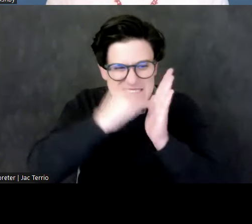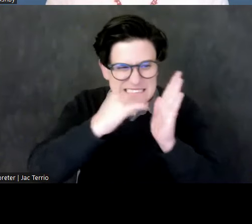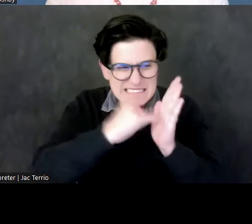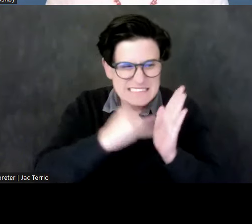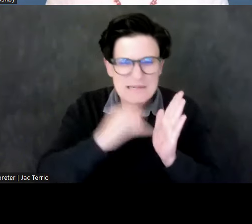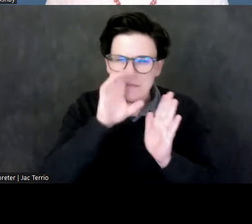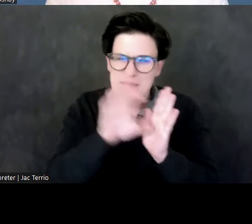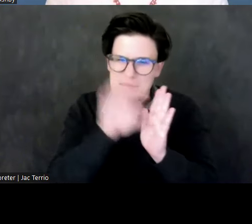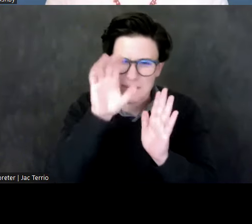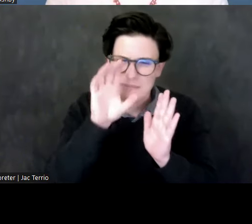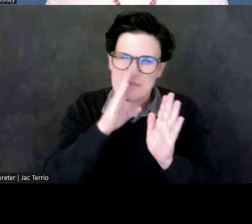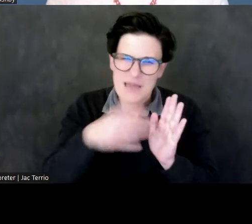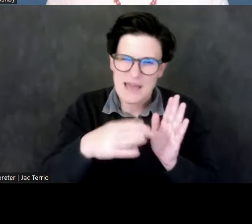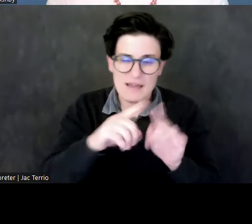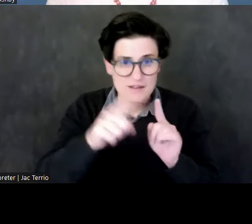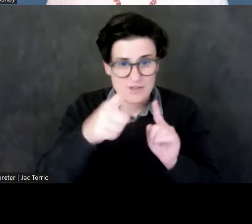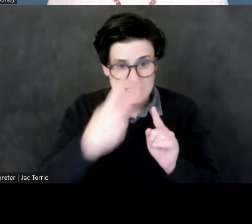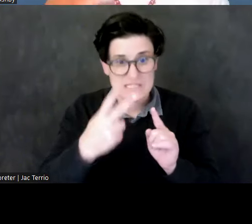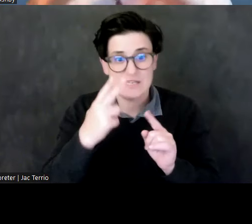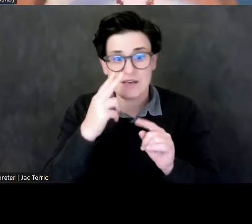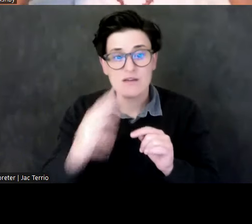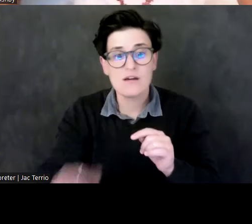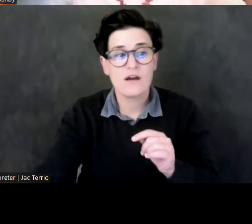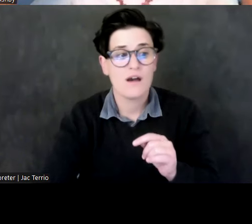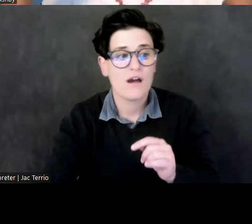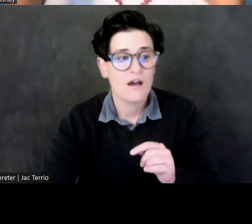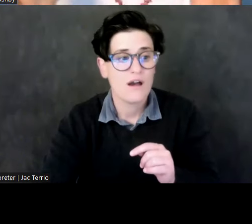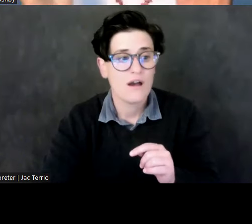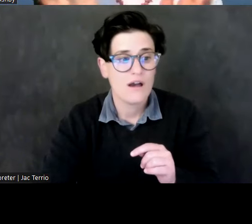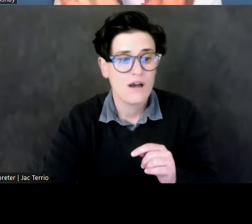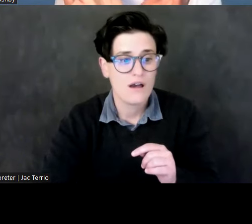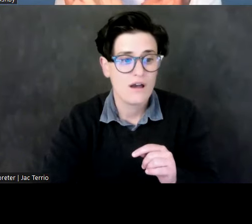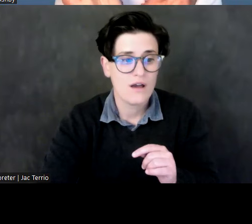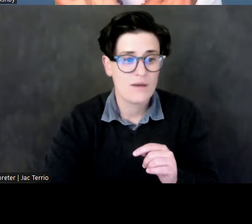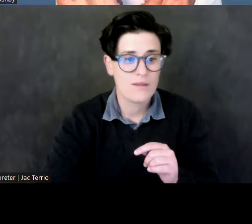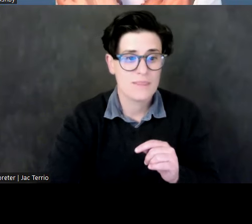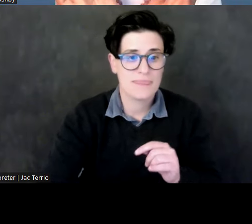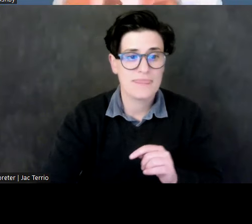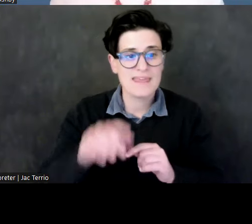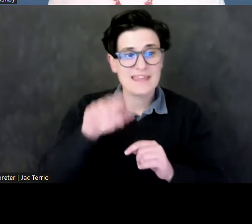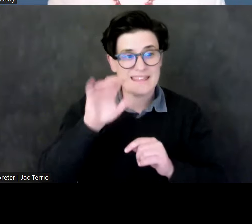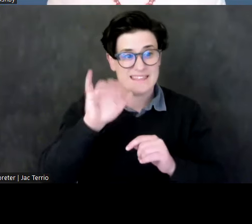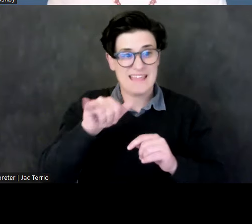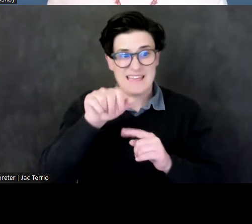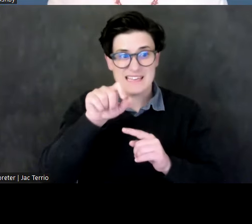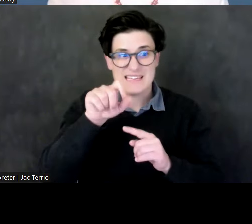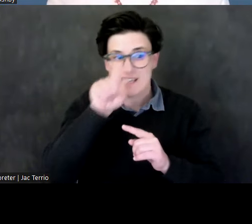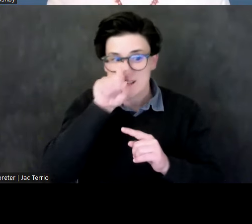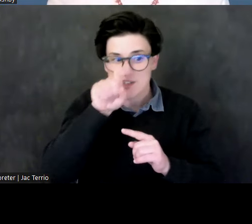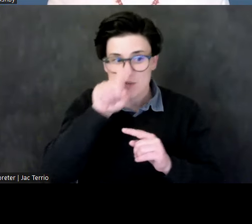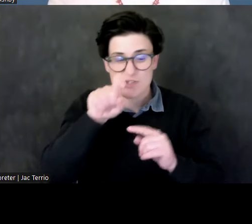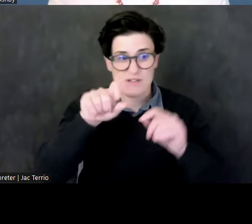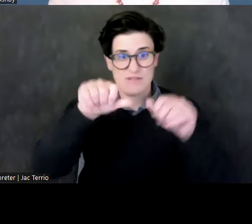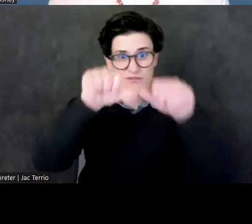here is a cartouche, which is the Egyptian form that should surround the royal name,